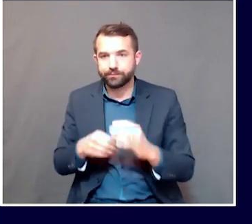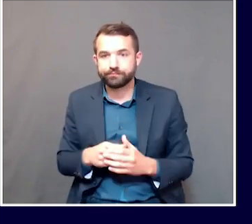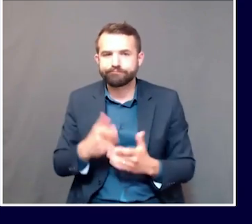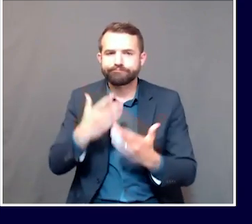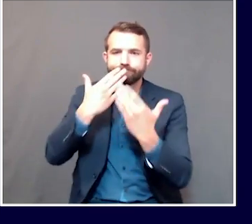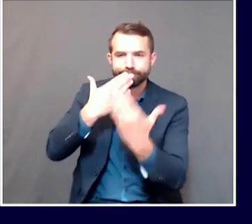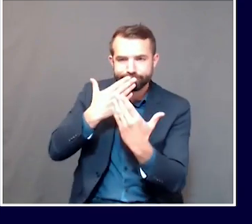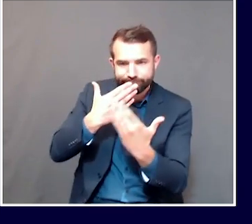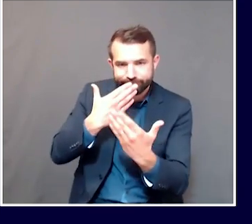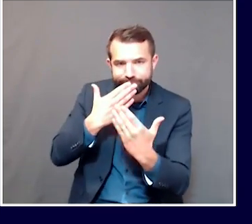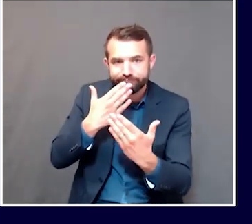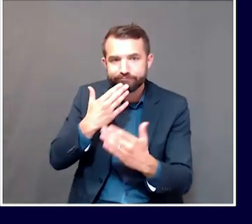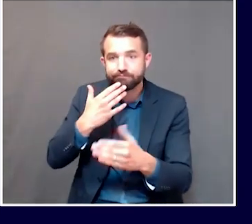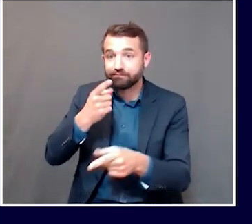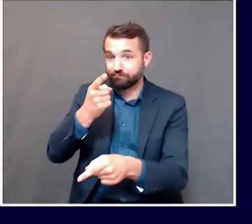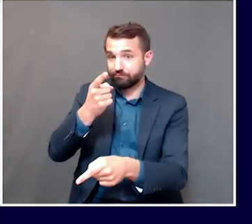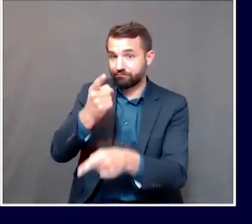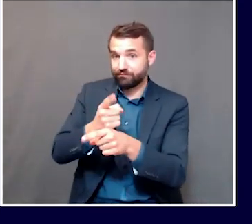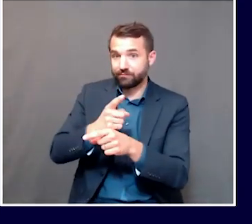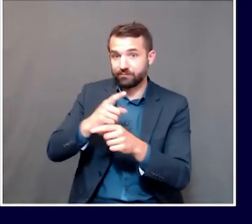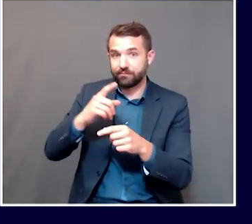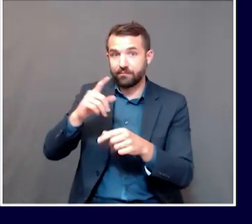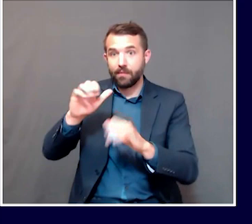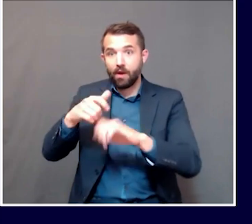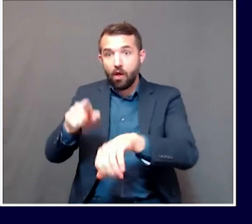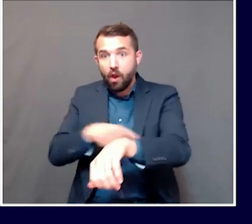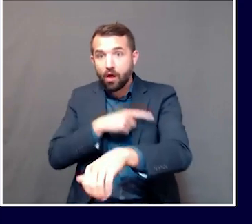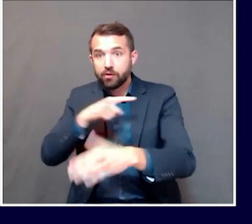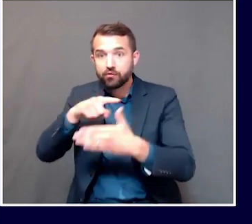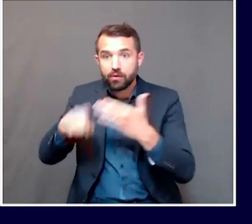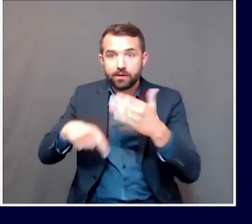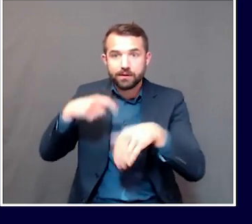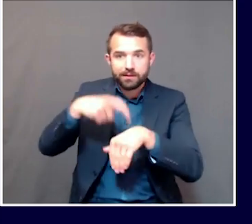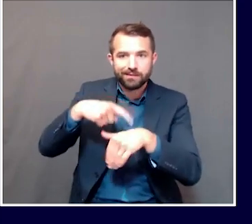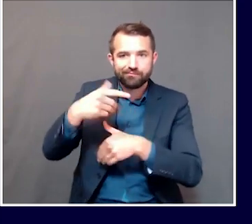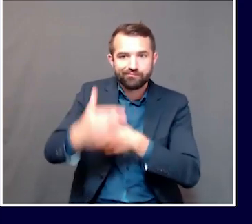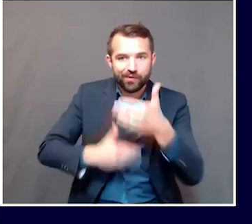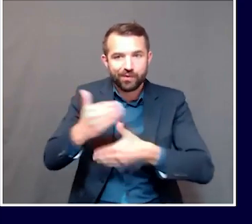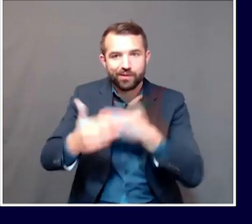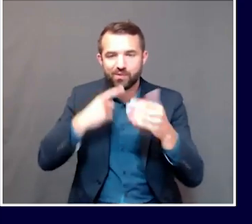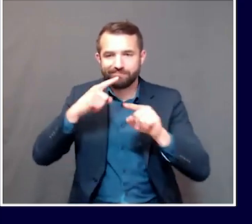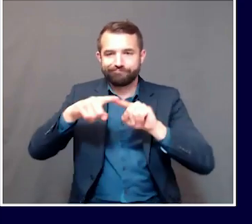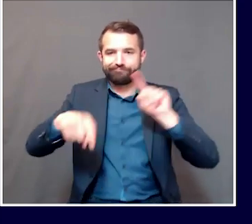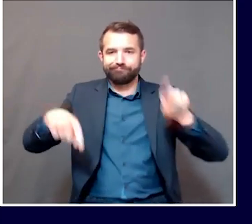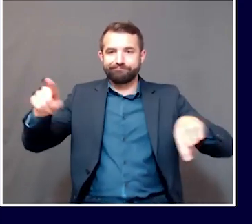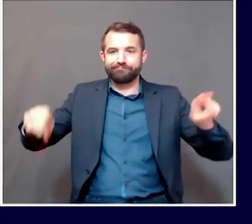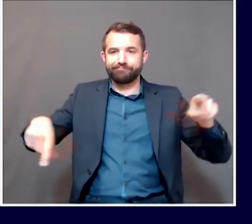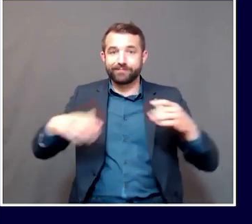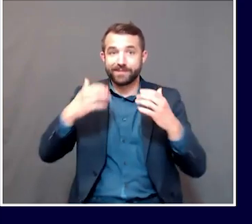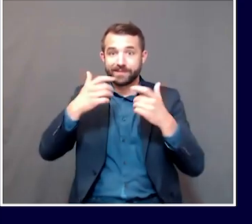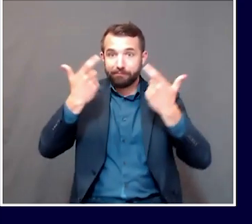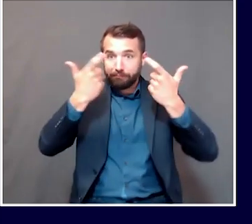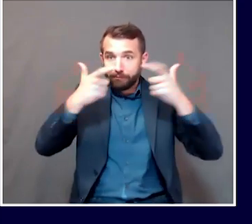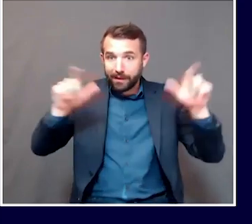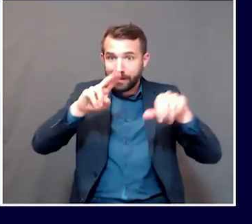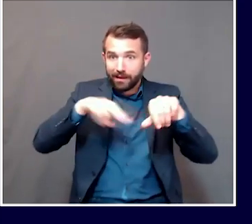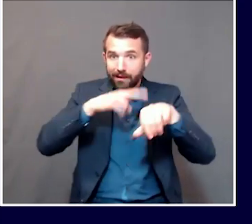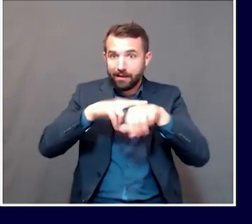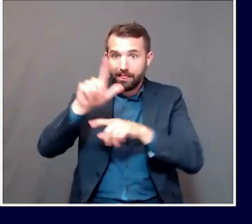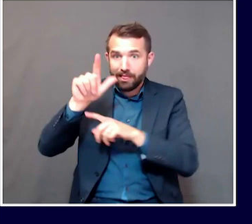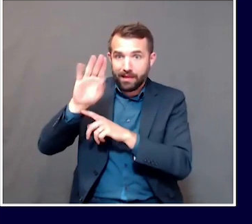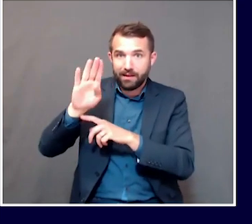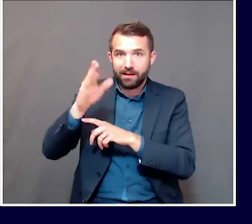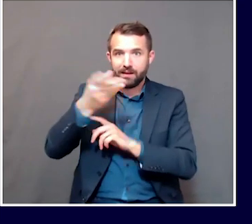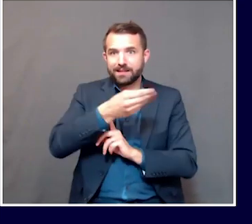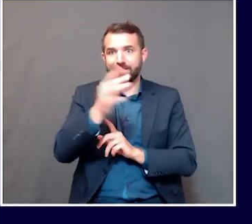amount of time that some laboratories take to return test results. Some of the larger national laboratories may take several days. That